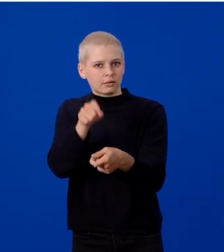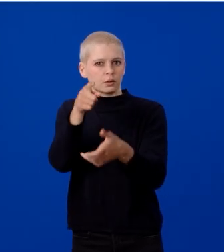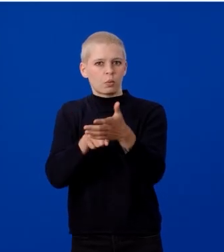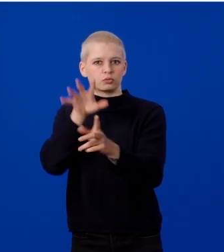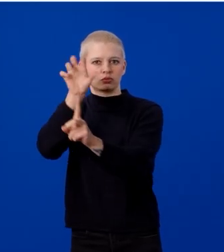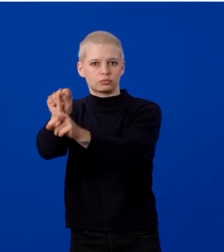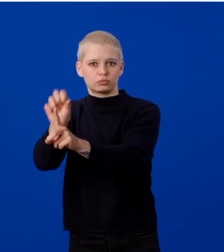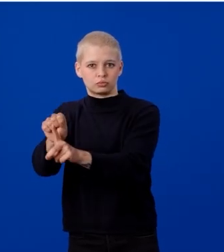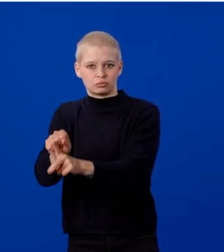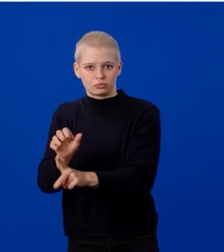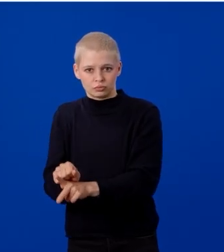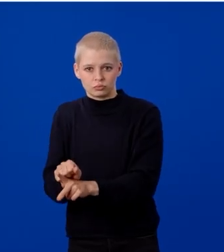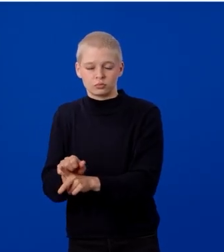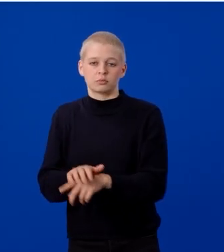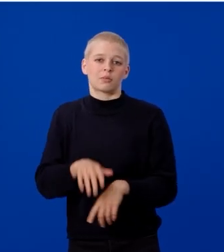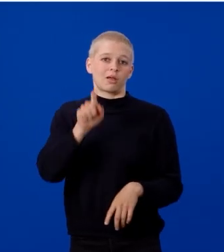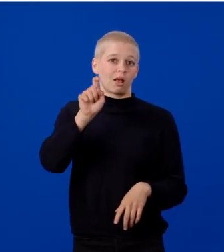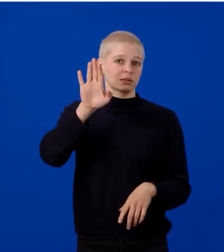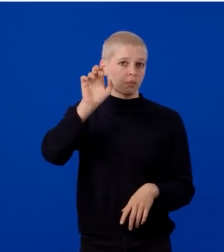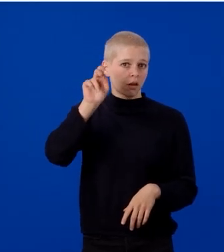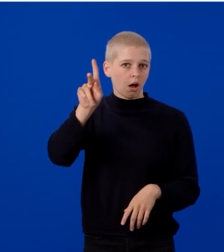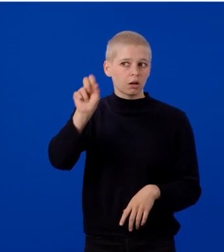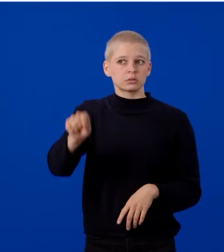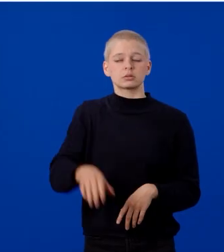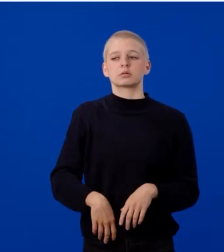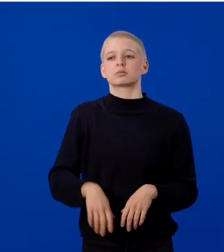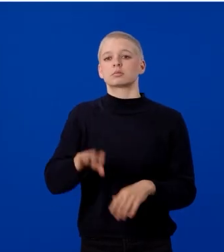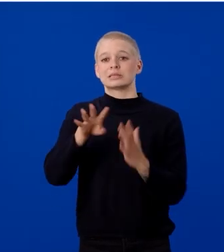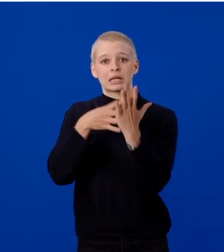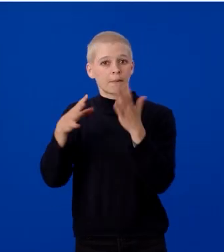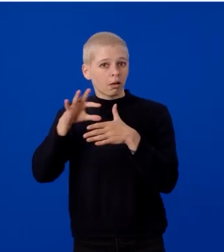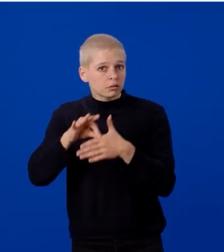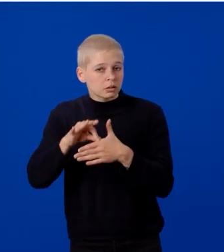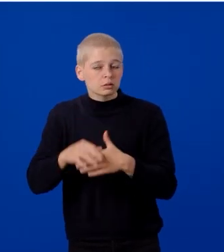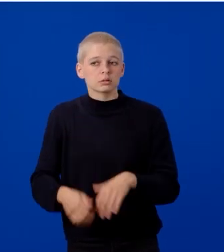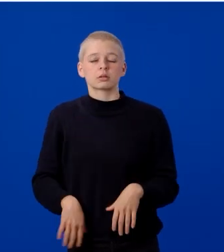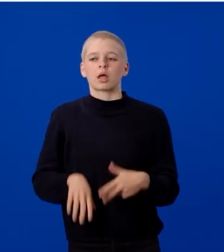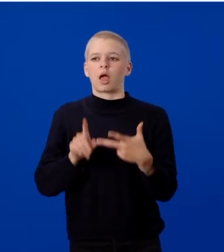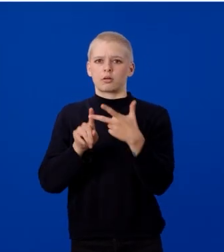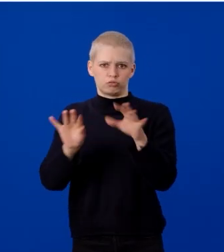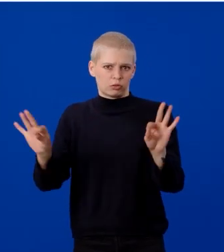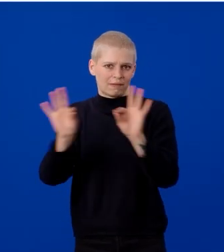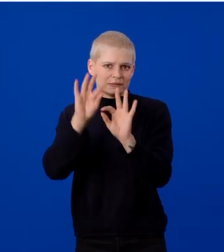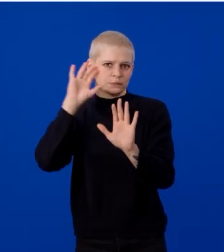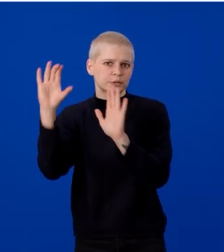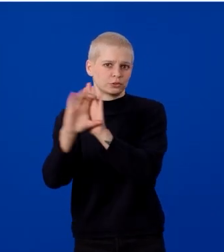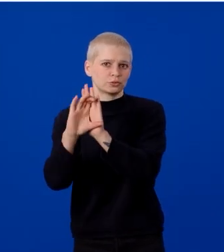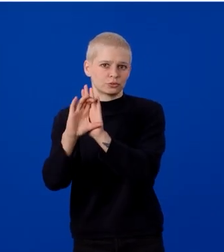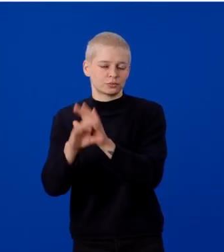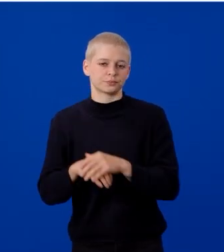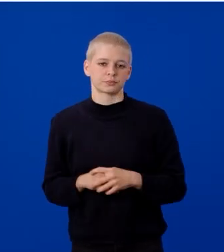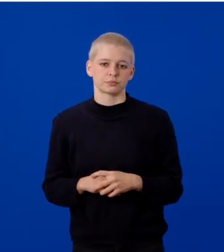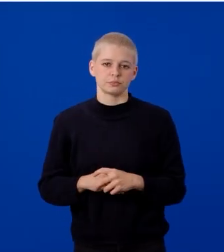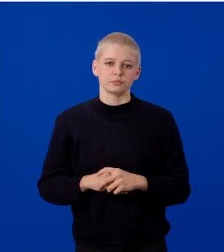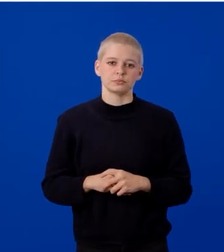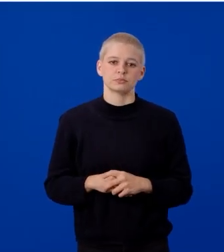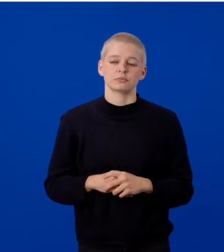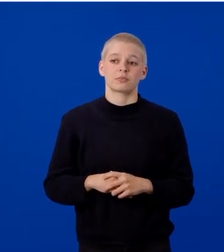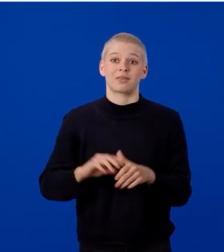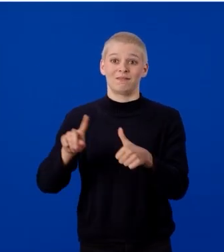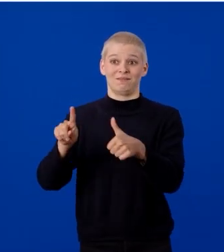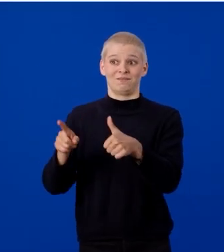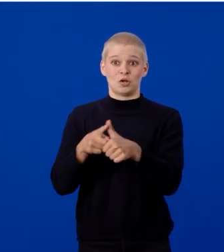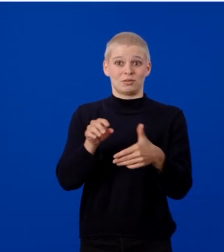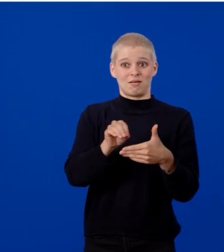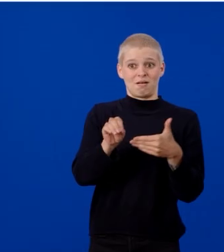capture. Text blocks, table contents, and relevant images. The first output is